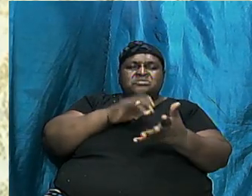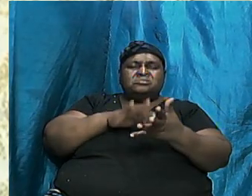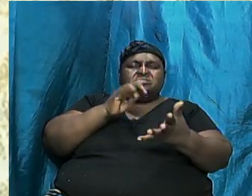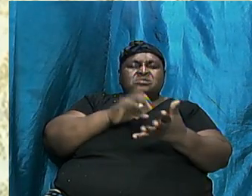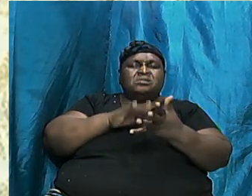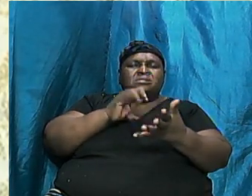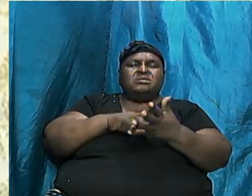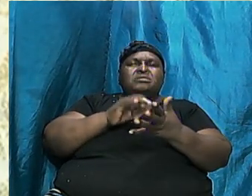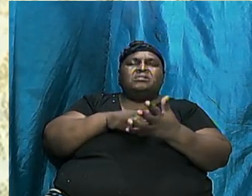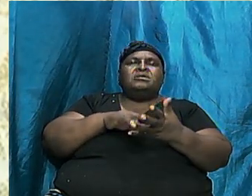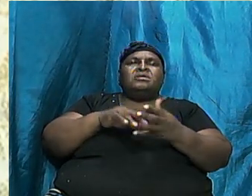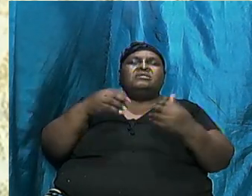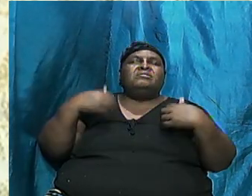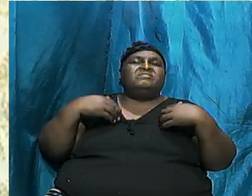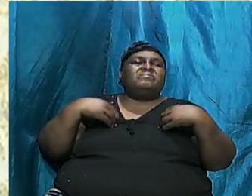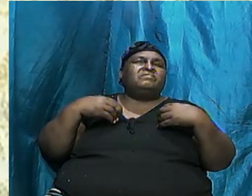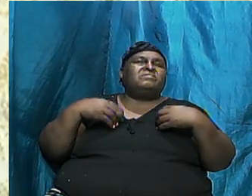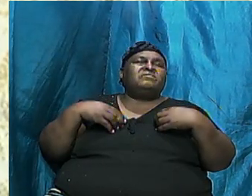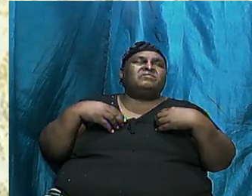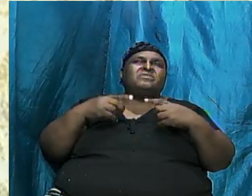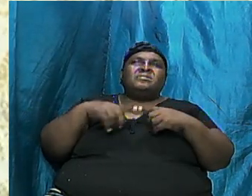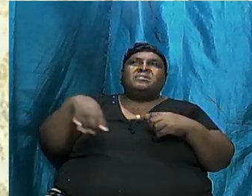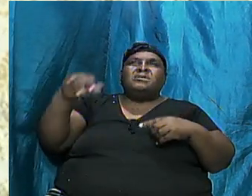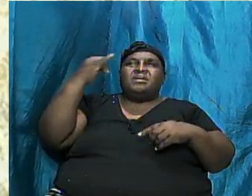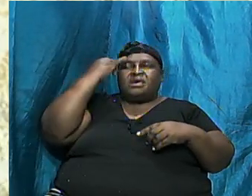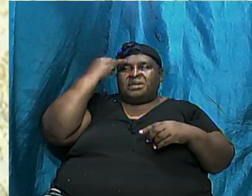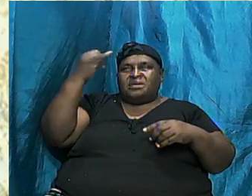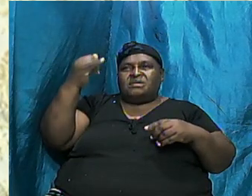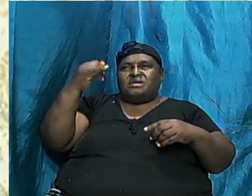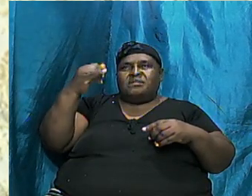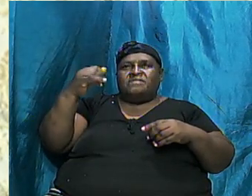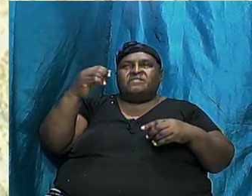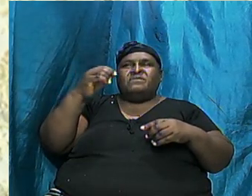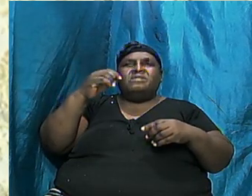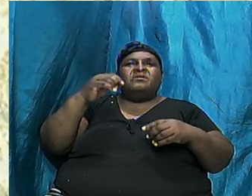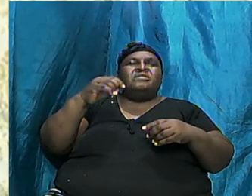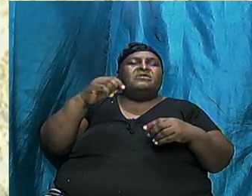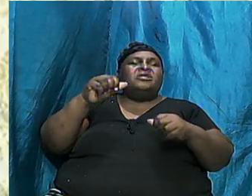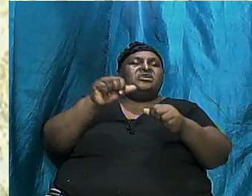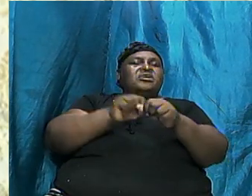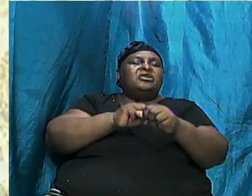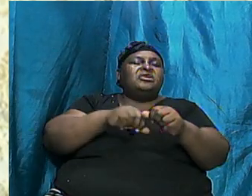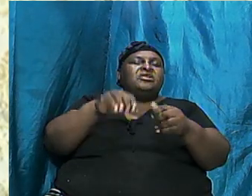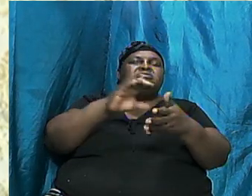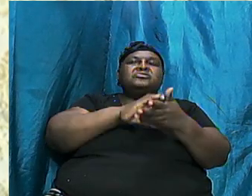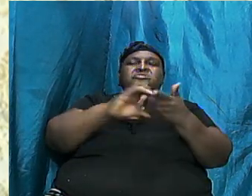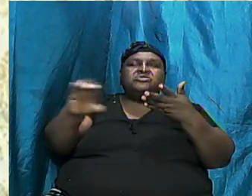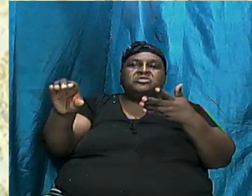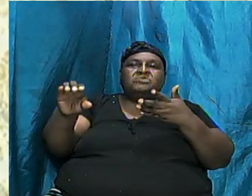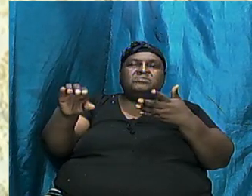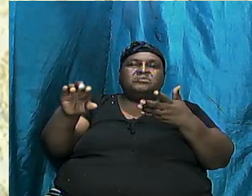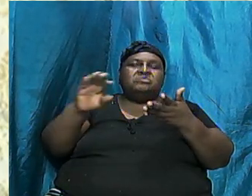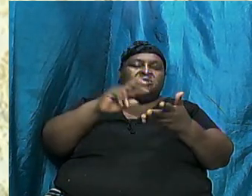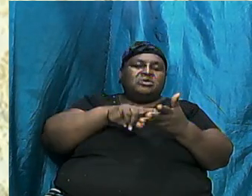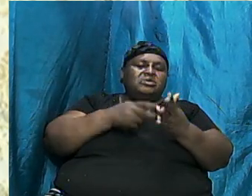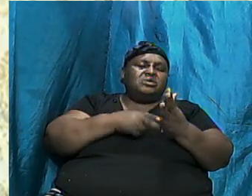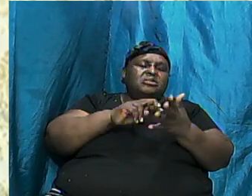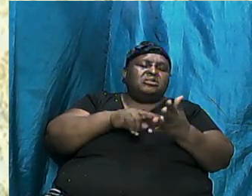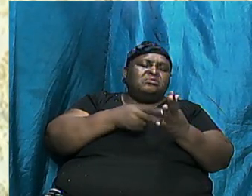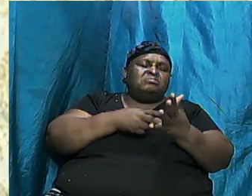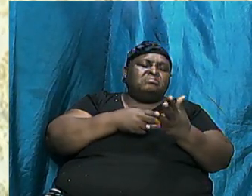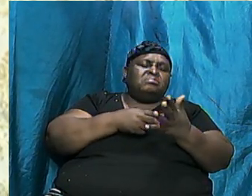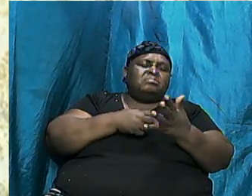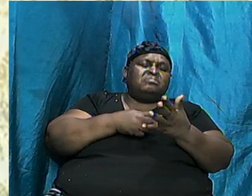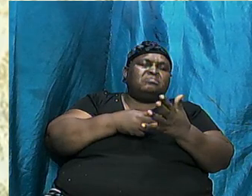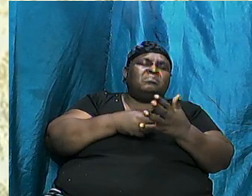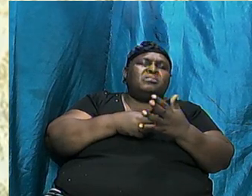So That We Have A Little Idea Of What Each Of The Chapters Represent And Therefore A Picture Of The Book And Then We Start To Drill Into Some Of The